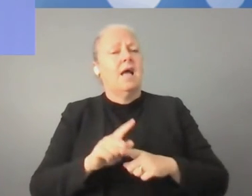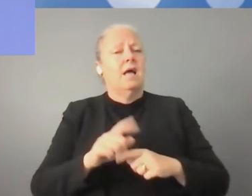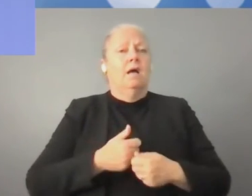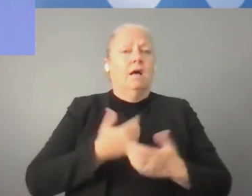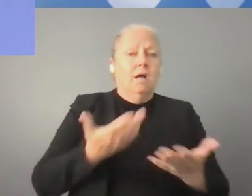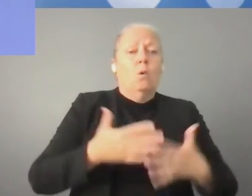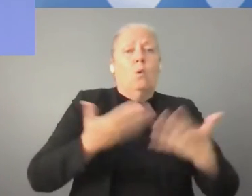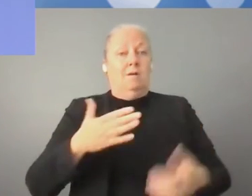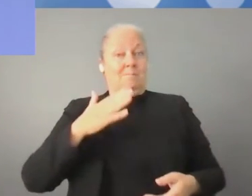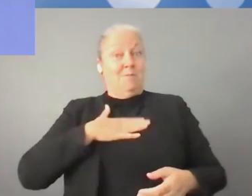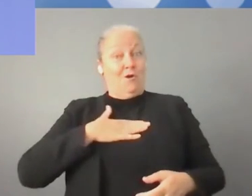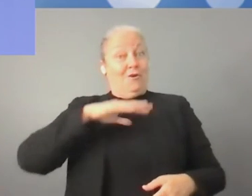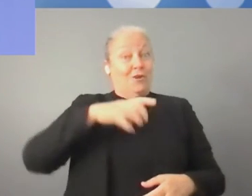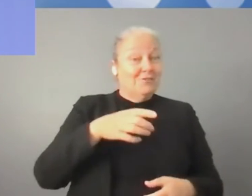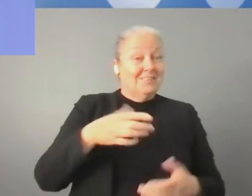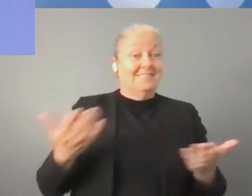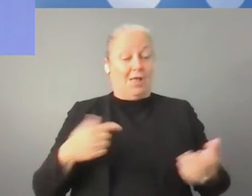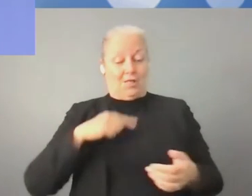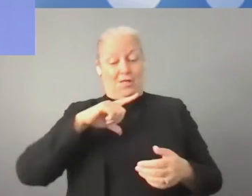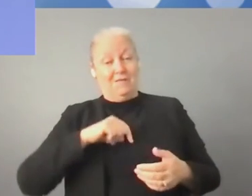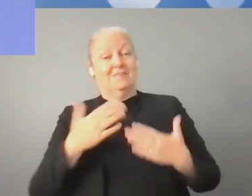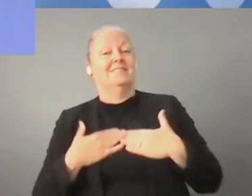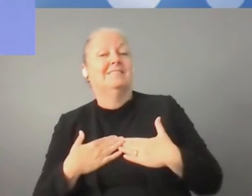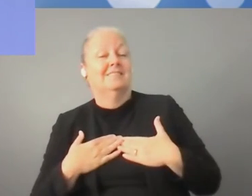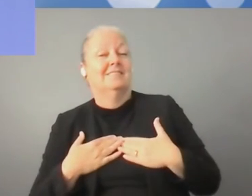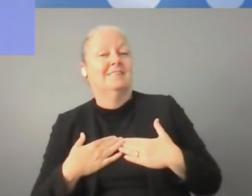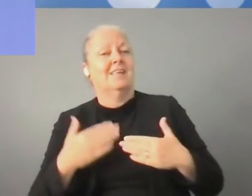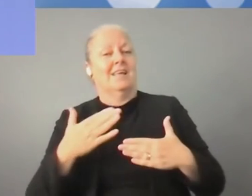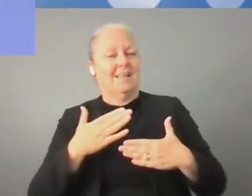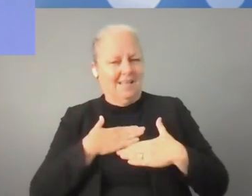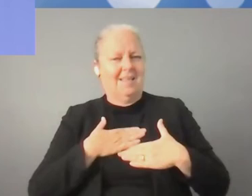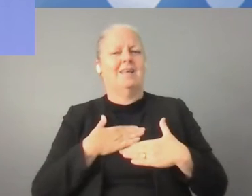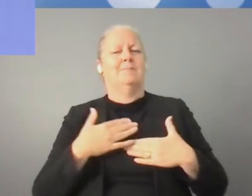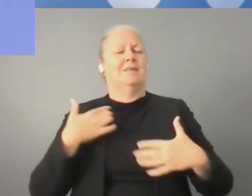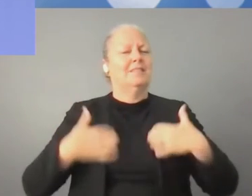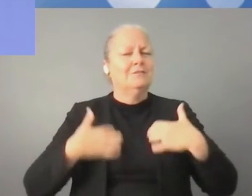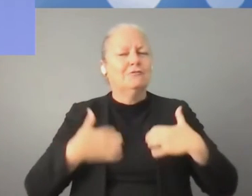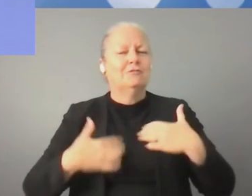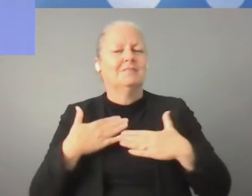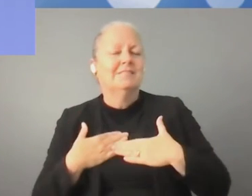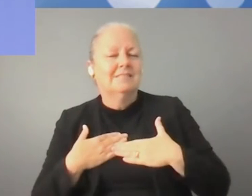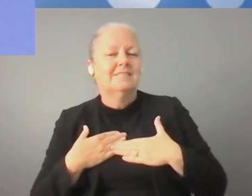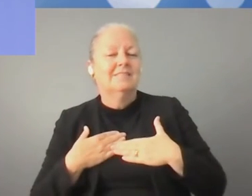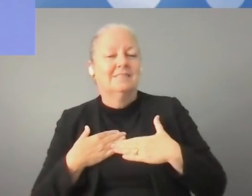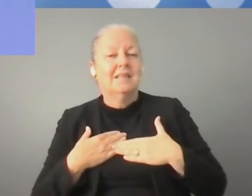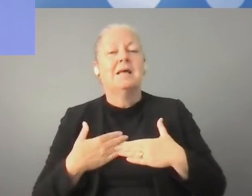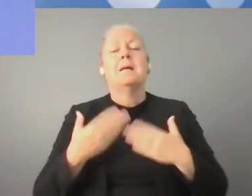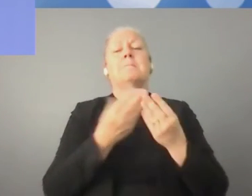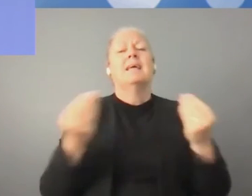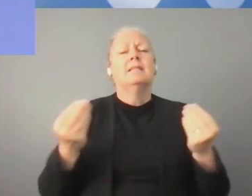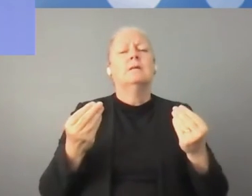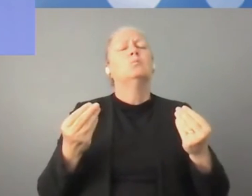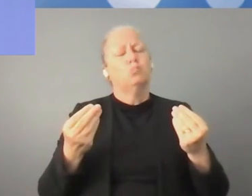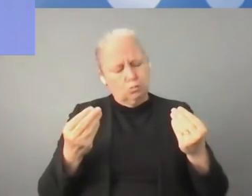I, as a Latvian digital envoy, am interested in. And I'm happy that the answer very often is yes. People want to innovate